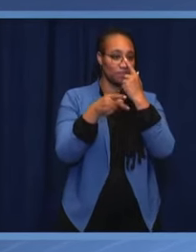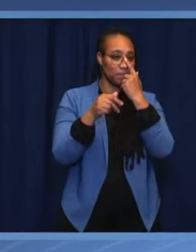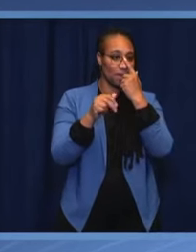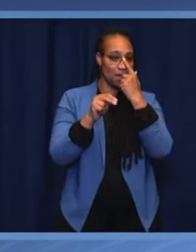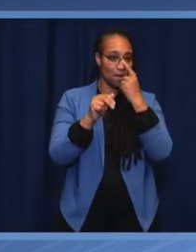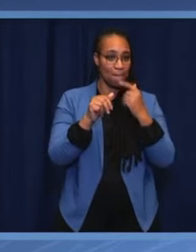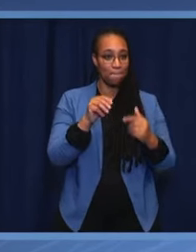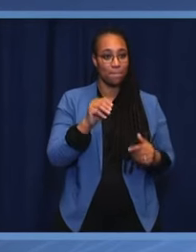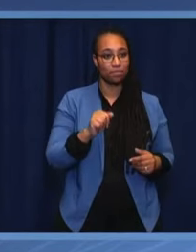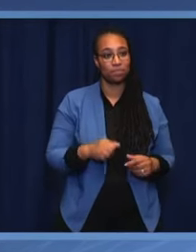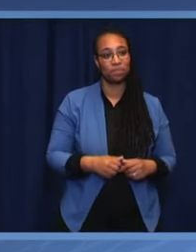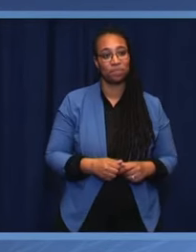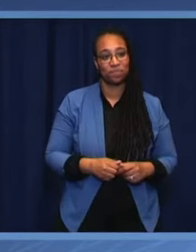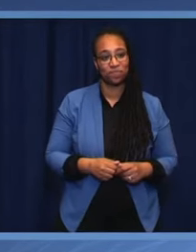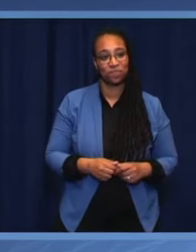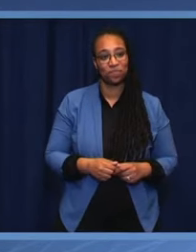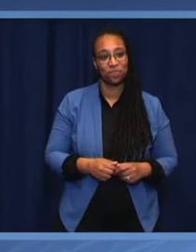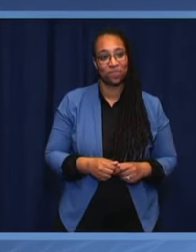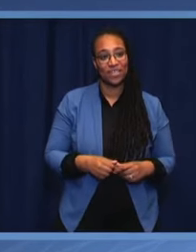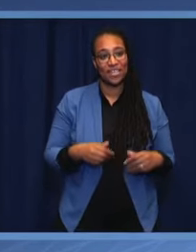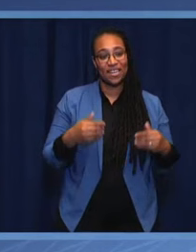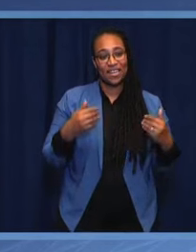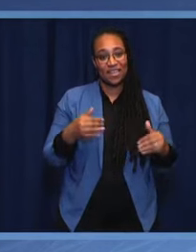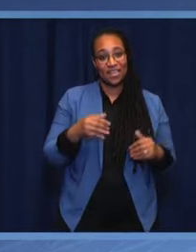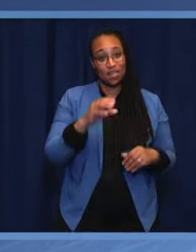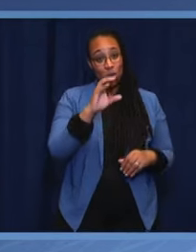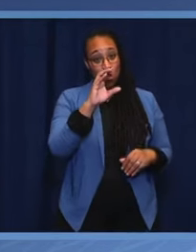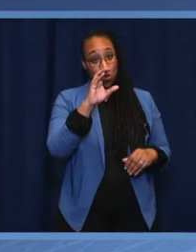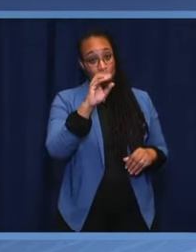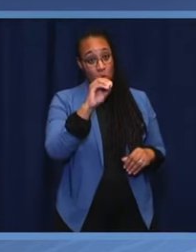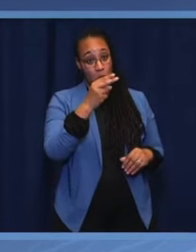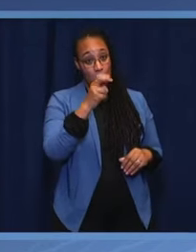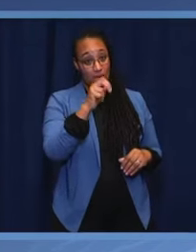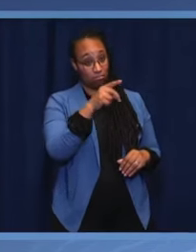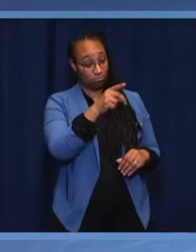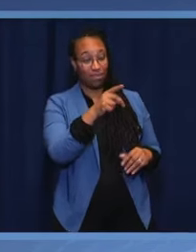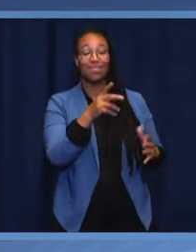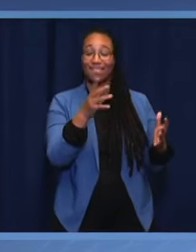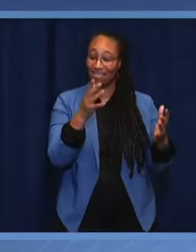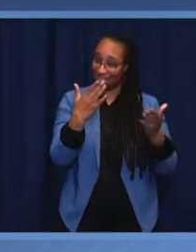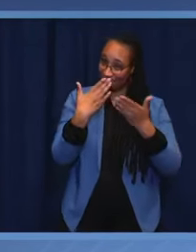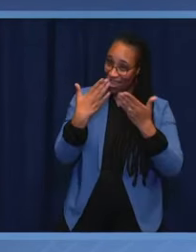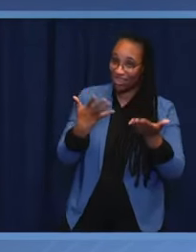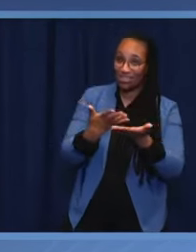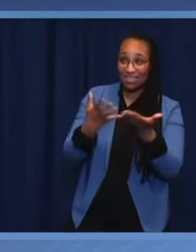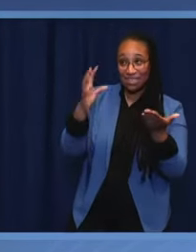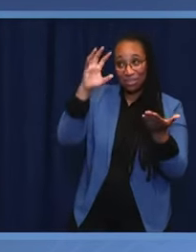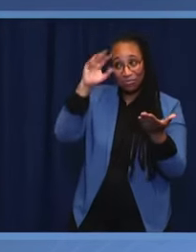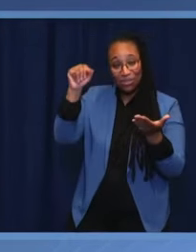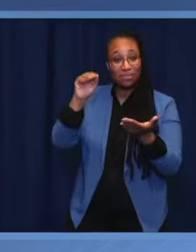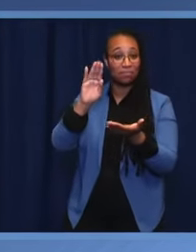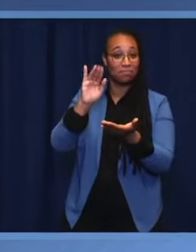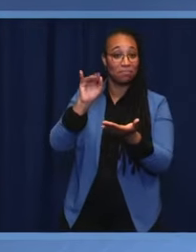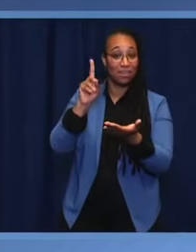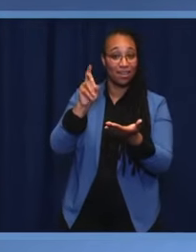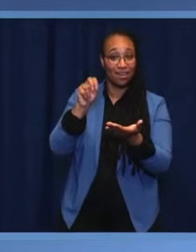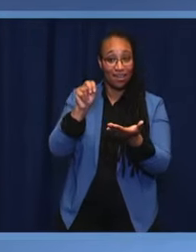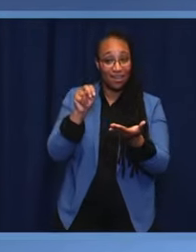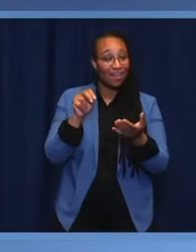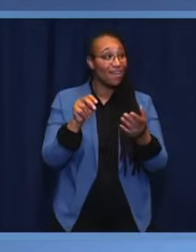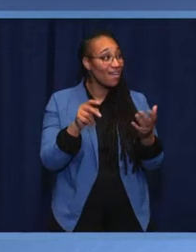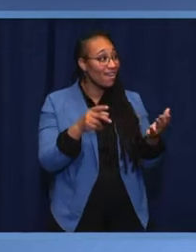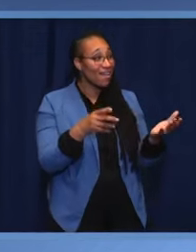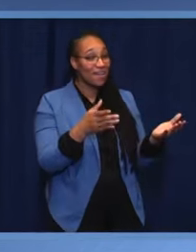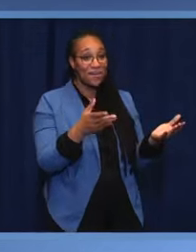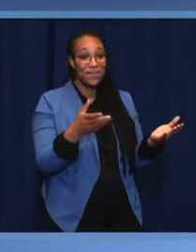Good morning, President Biden. Esteemed colleagues, esteemed presidents, Mr. Blinken. I would like to begin